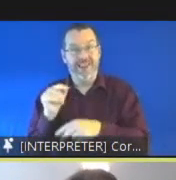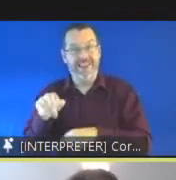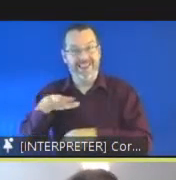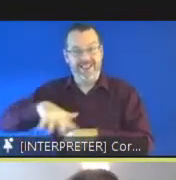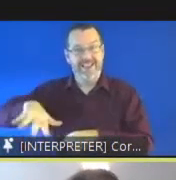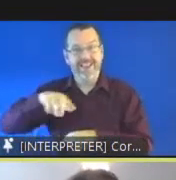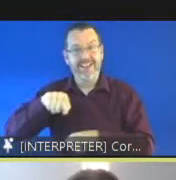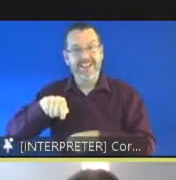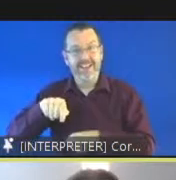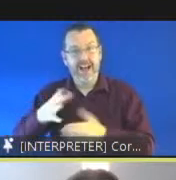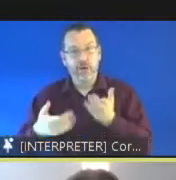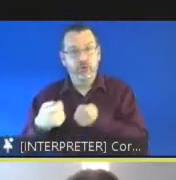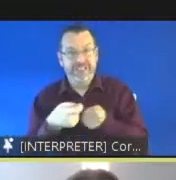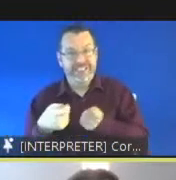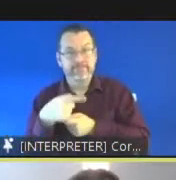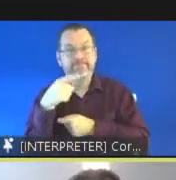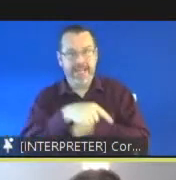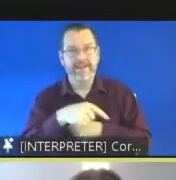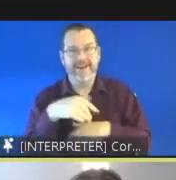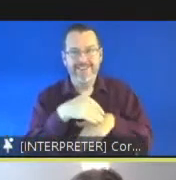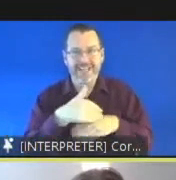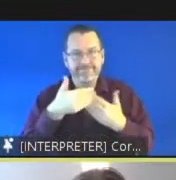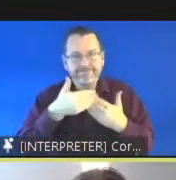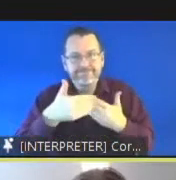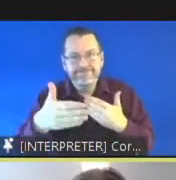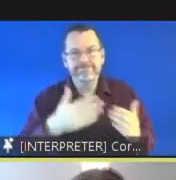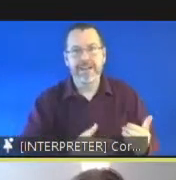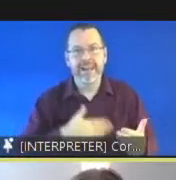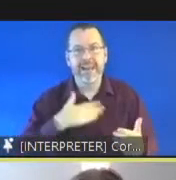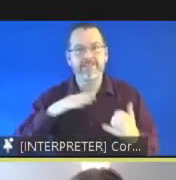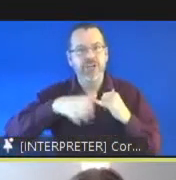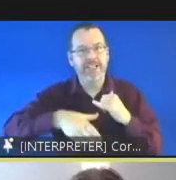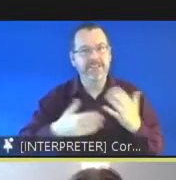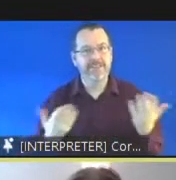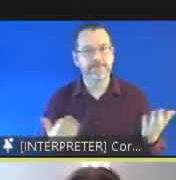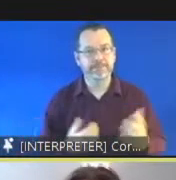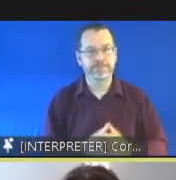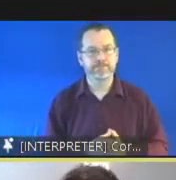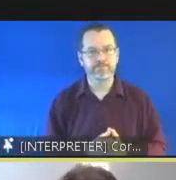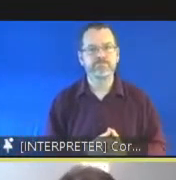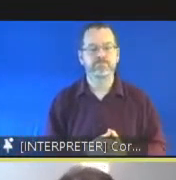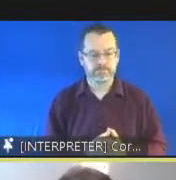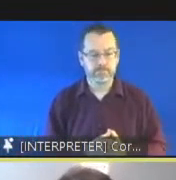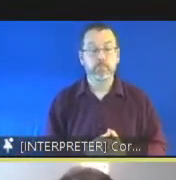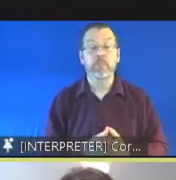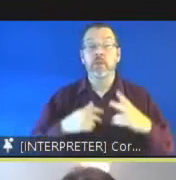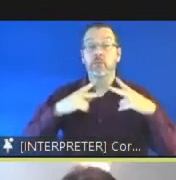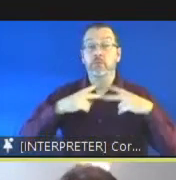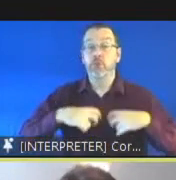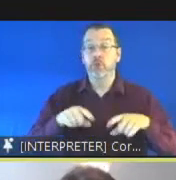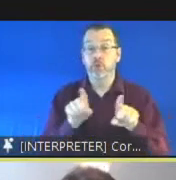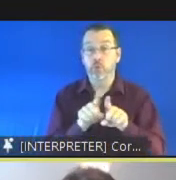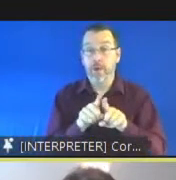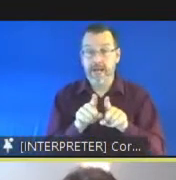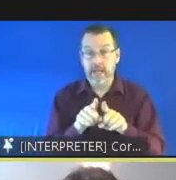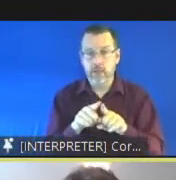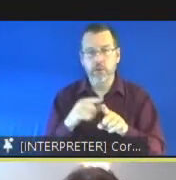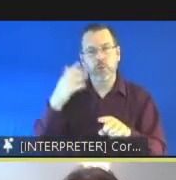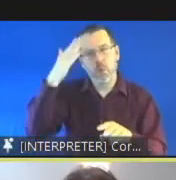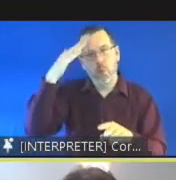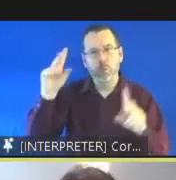that on their life chances uh we also through this study undertook an analysis of the growing up in ireland data